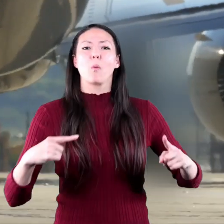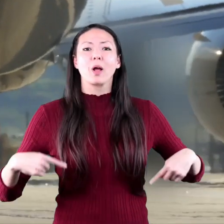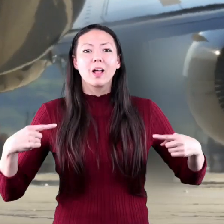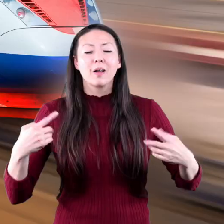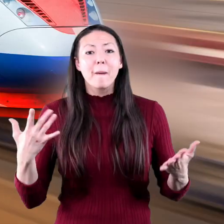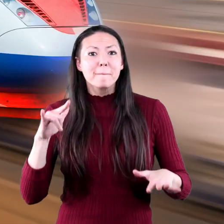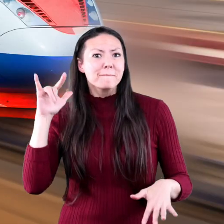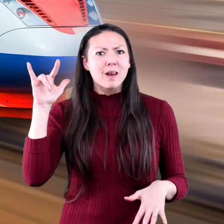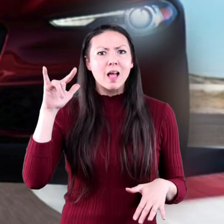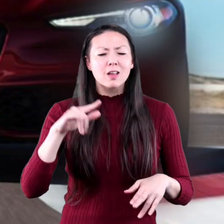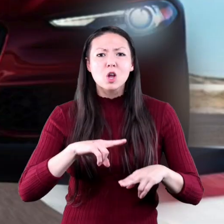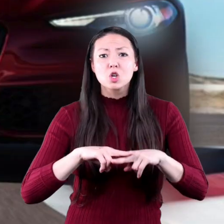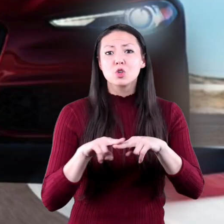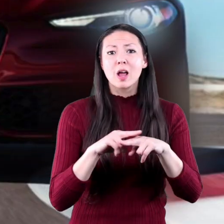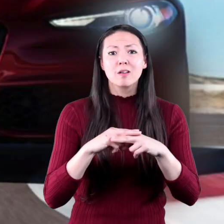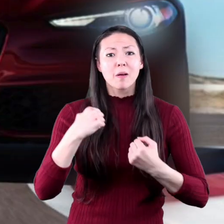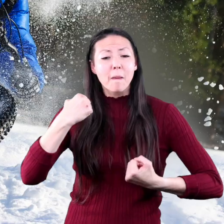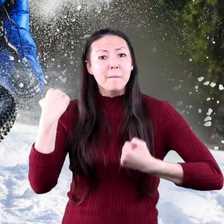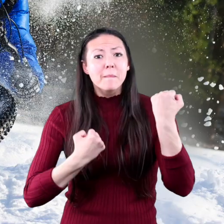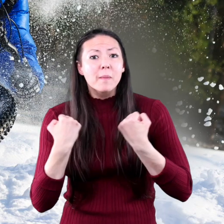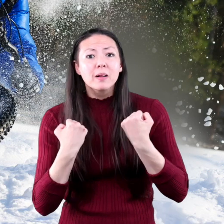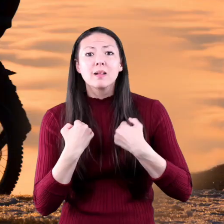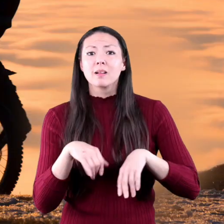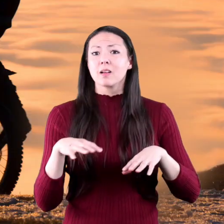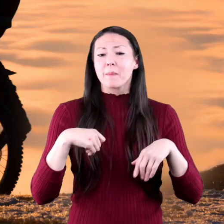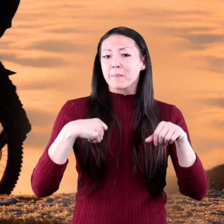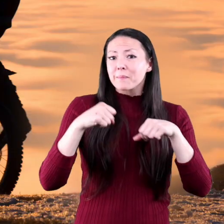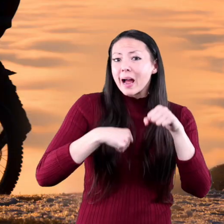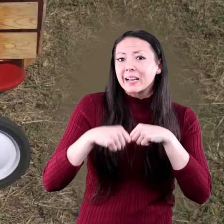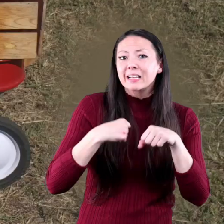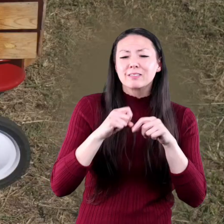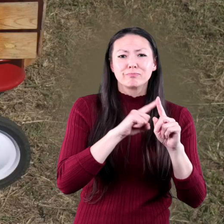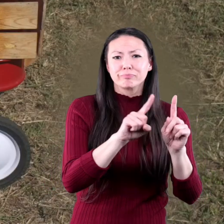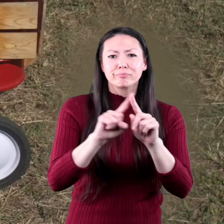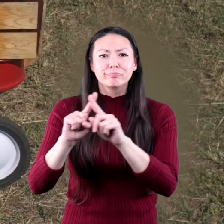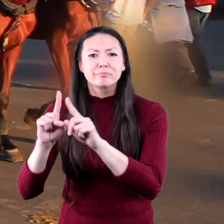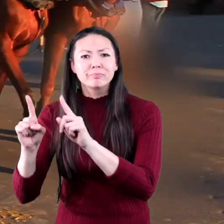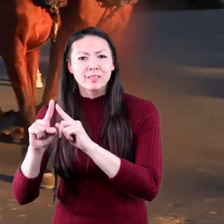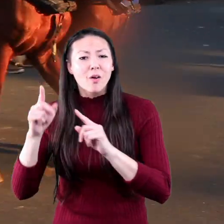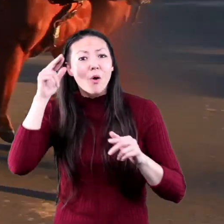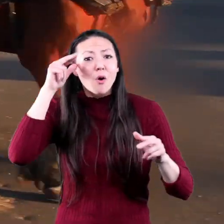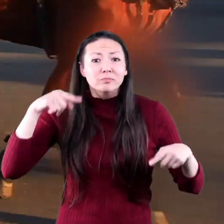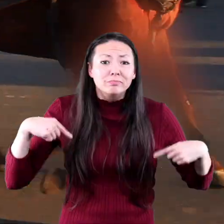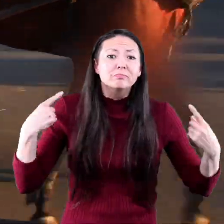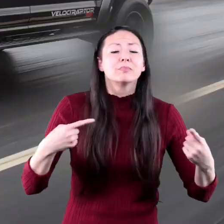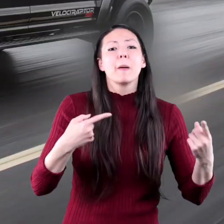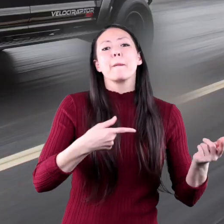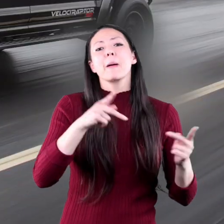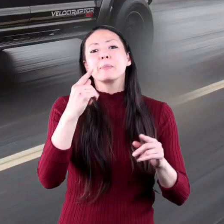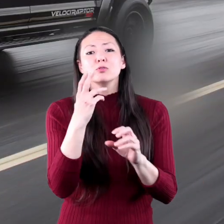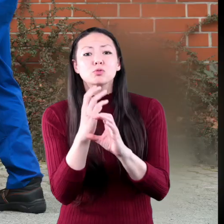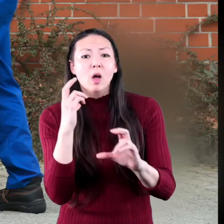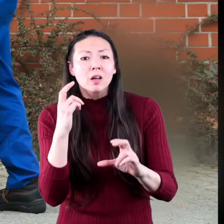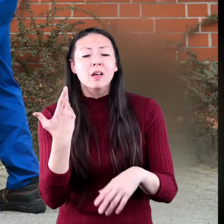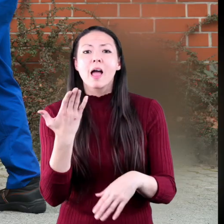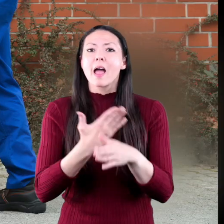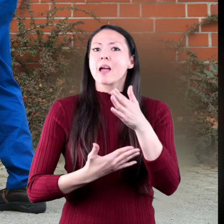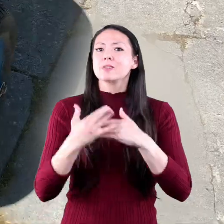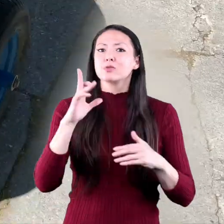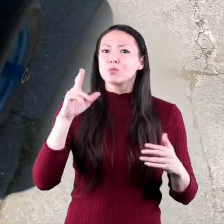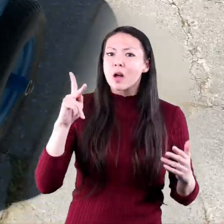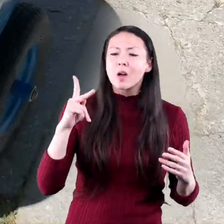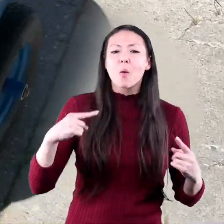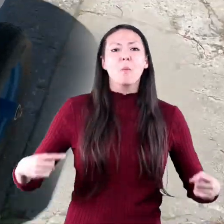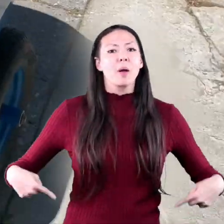Planes, trains, automobiles, bicycles, unicycles, wagons, horse carts, pickup trucks, hand trucks,